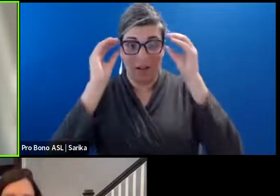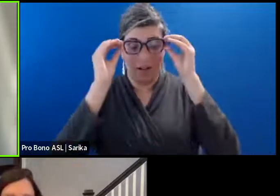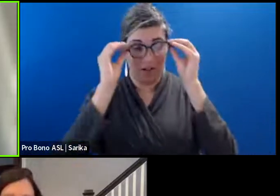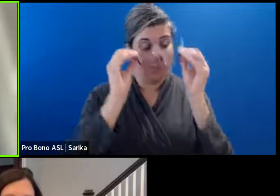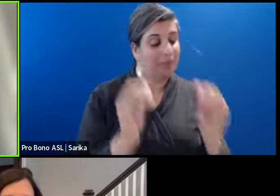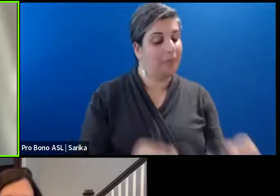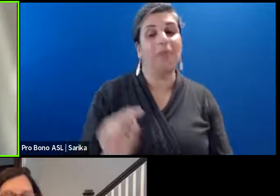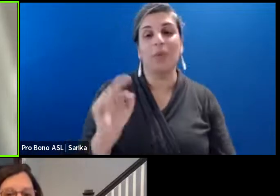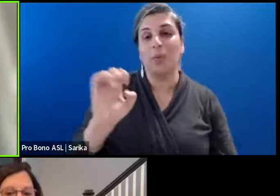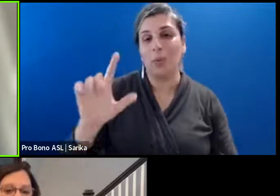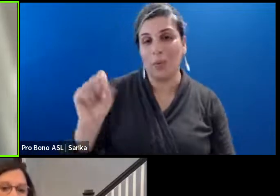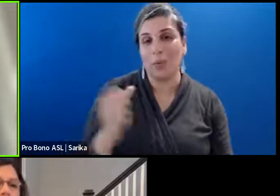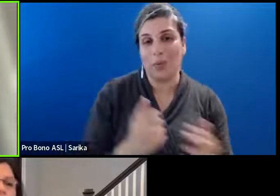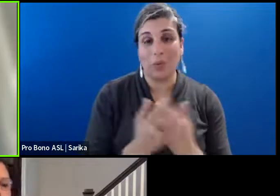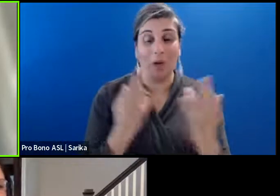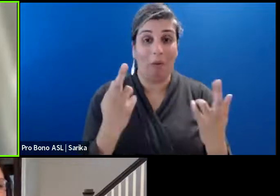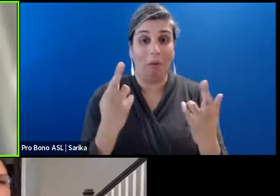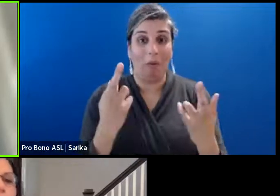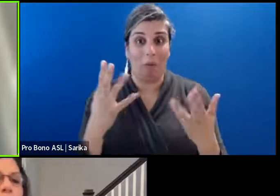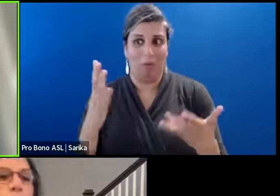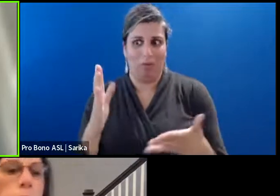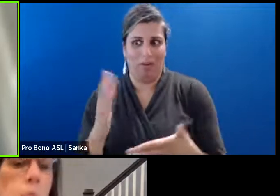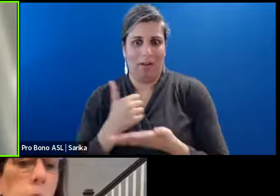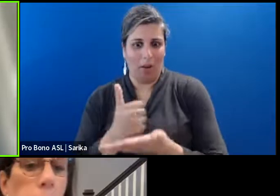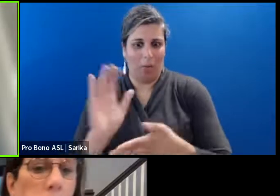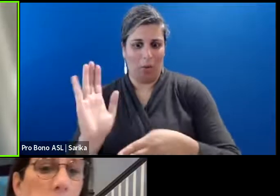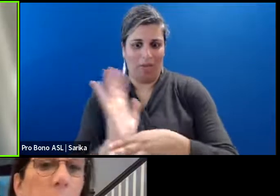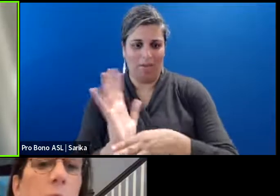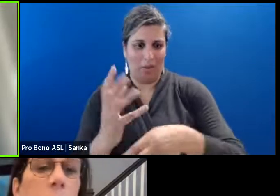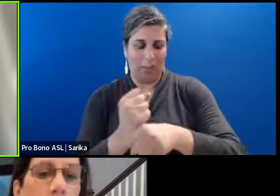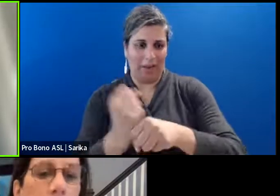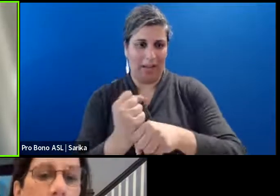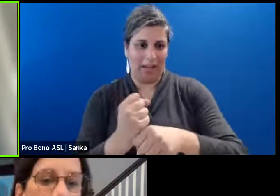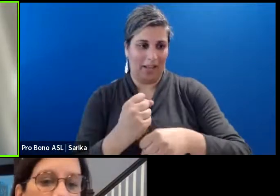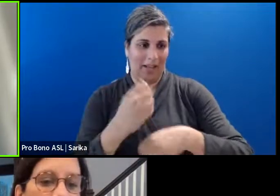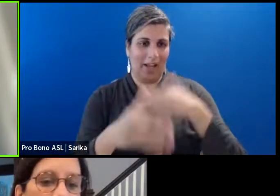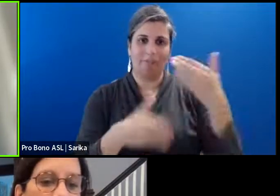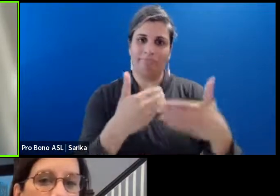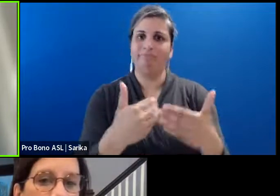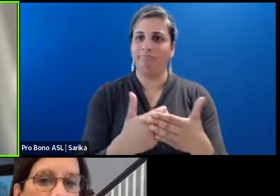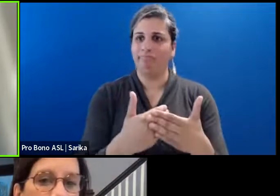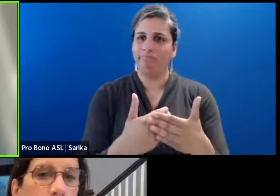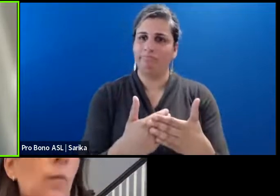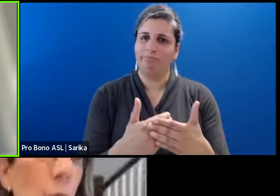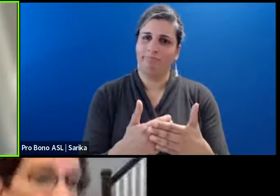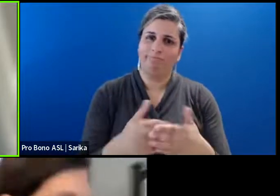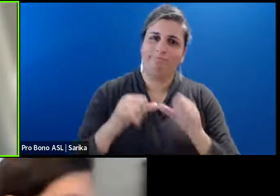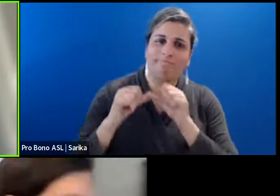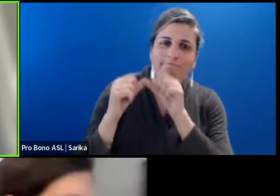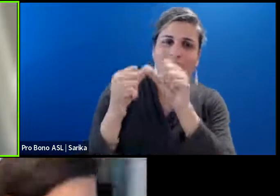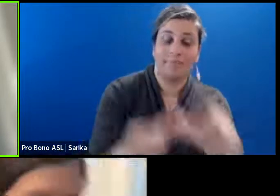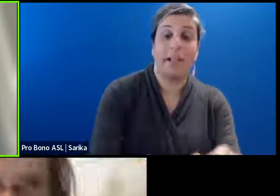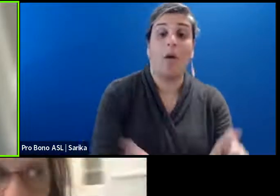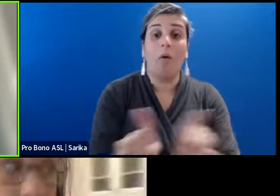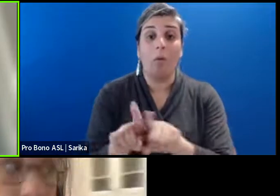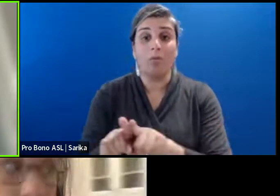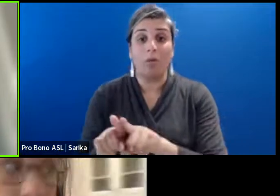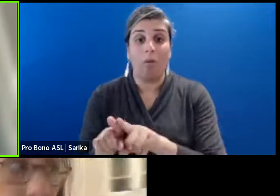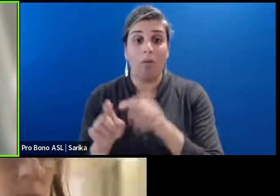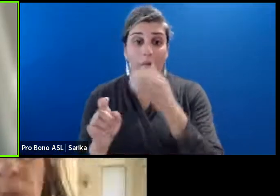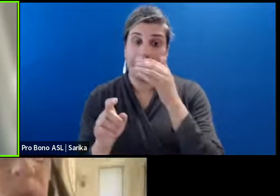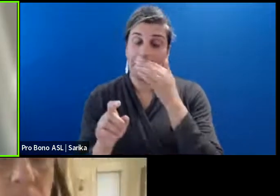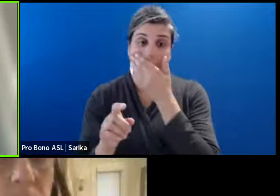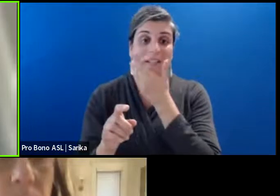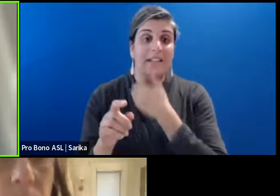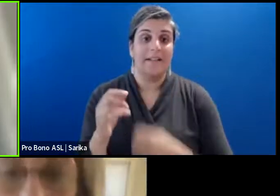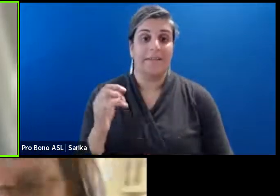help make your filmmaking practice more sustainable. And I also want to encourage you to check in with us at any time to let